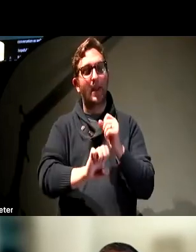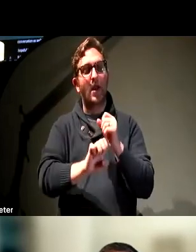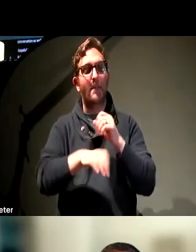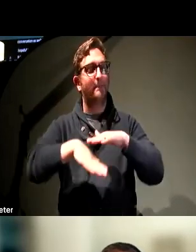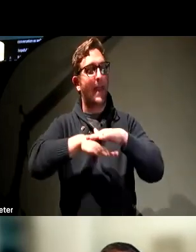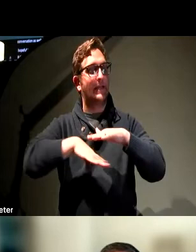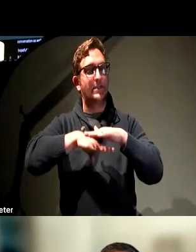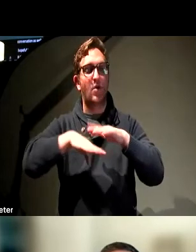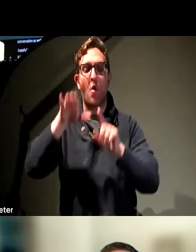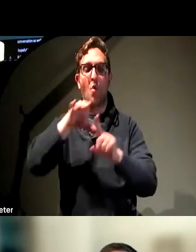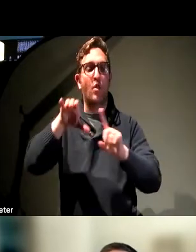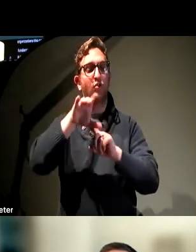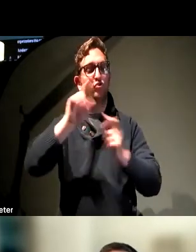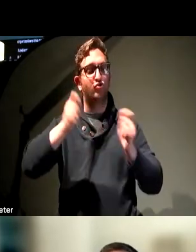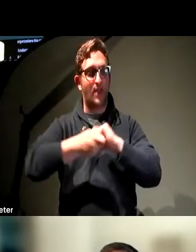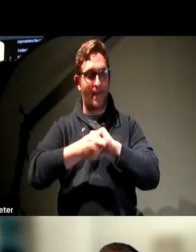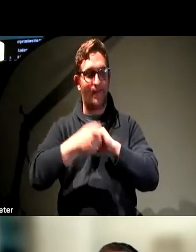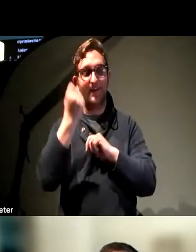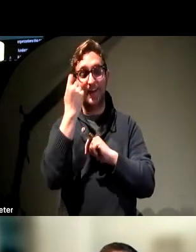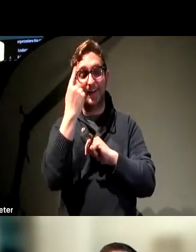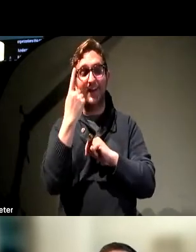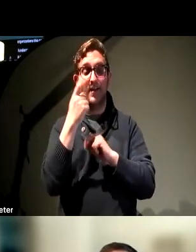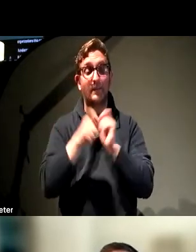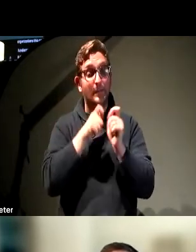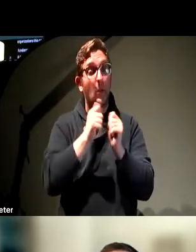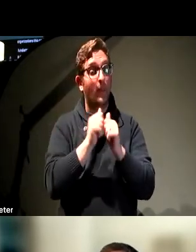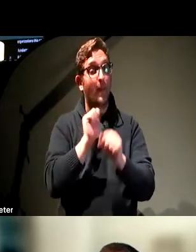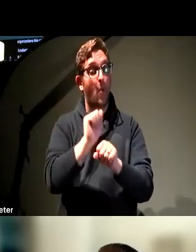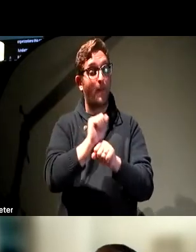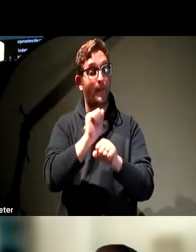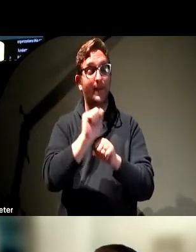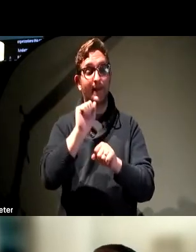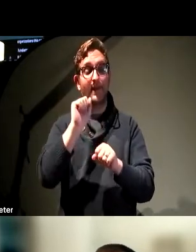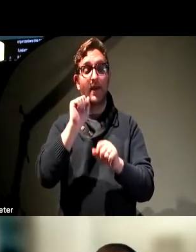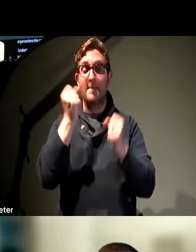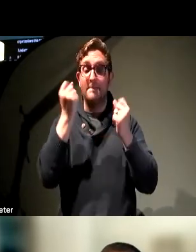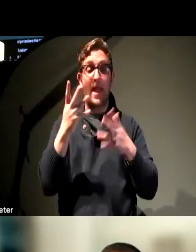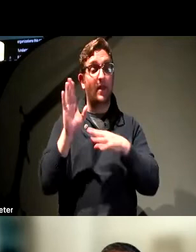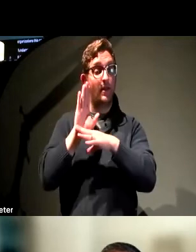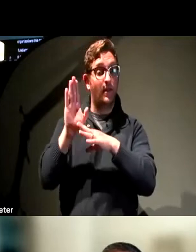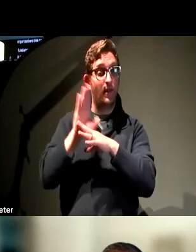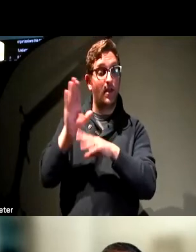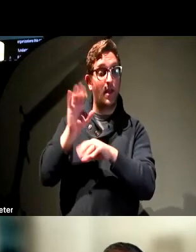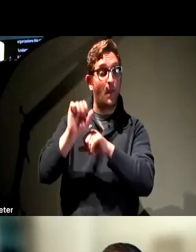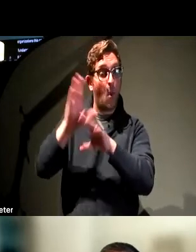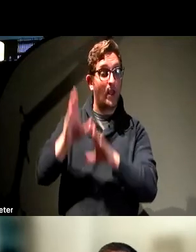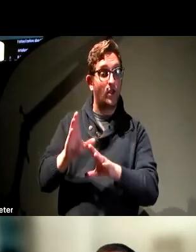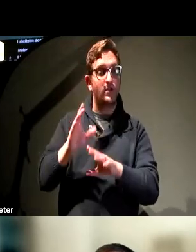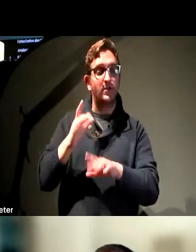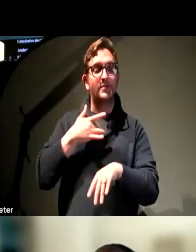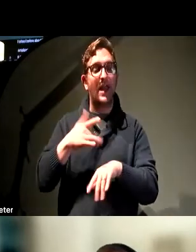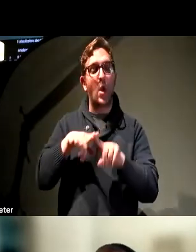talked before about how, particularly in employment, many employers, if not most, are used to relying on a reactive